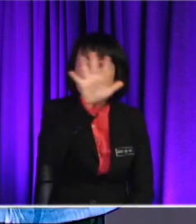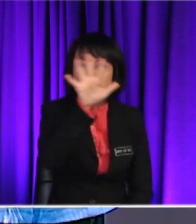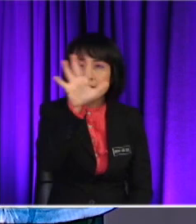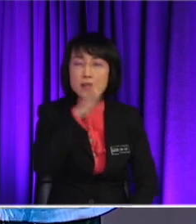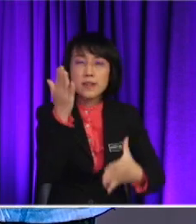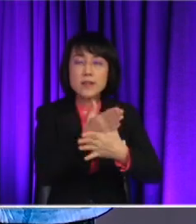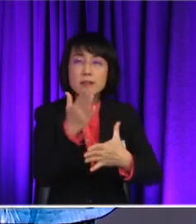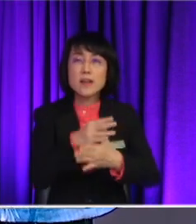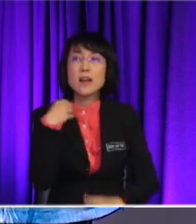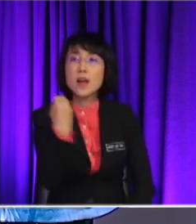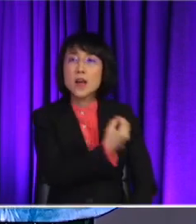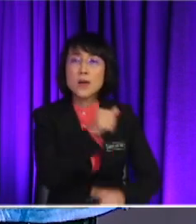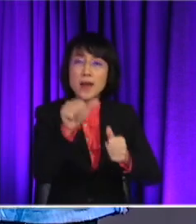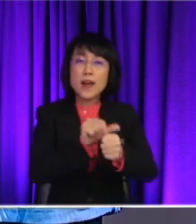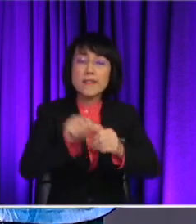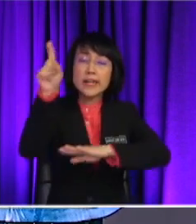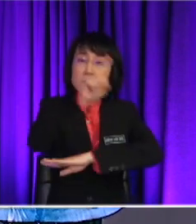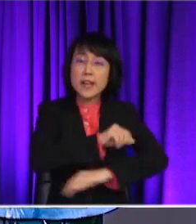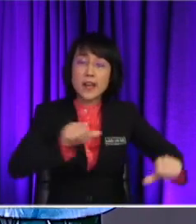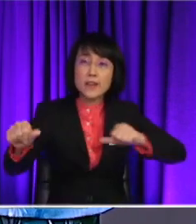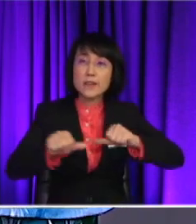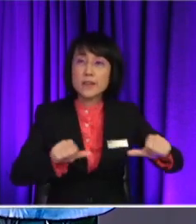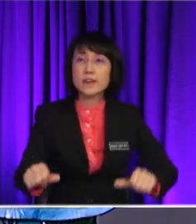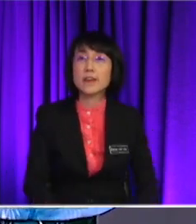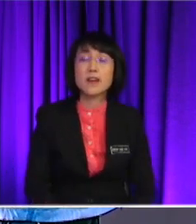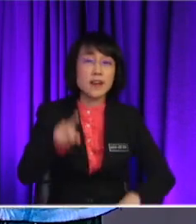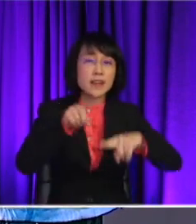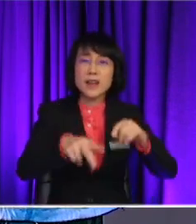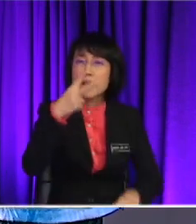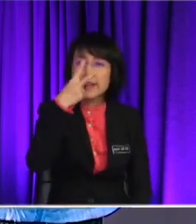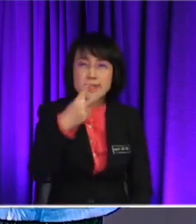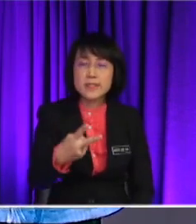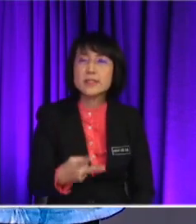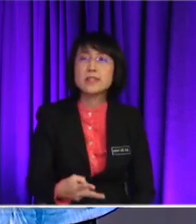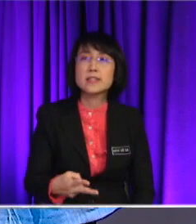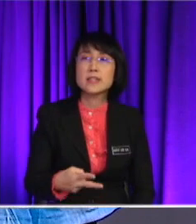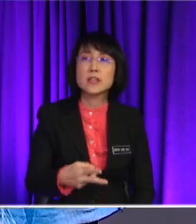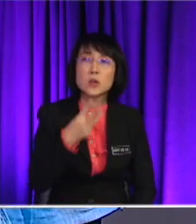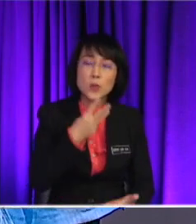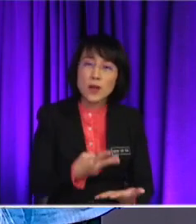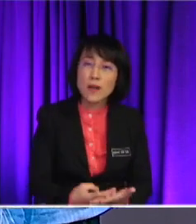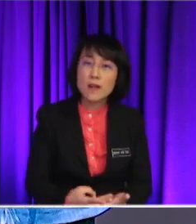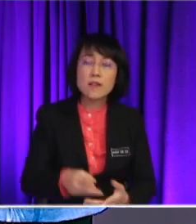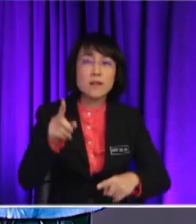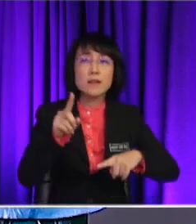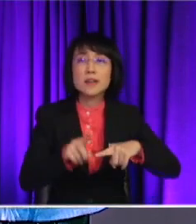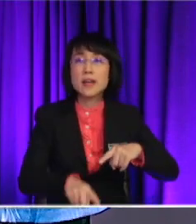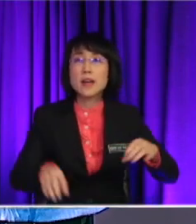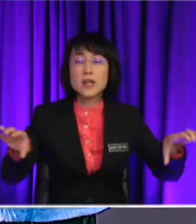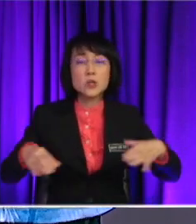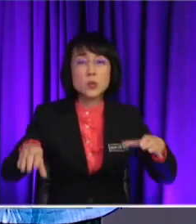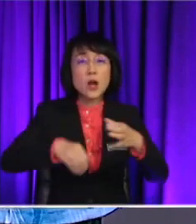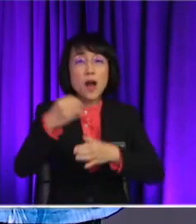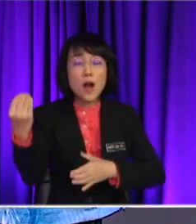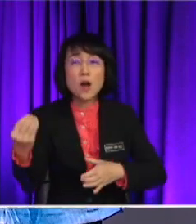daily activities because you couldn't see very well. So, you cannot carry out a lot of outdoor activities, right? That's true. And sometimes